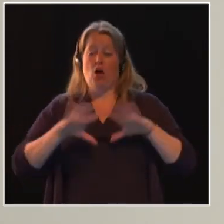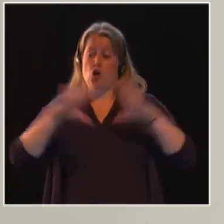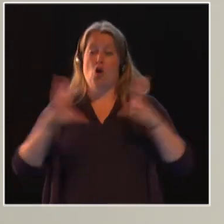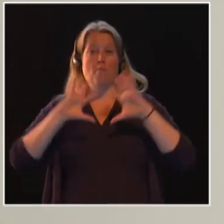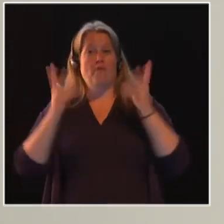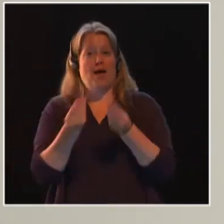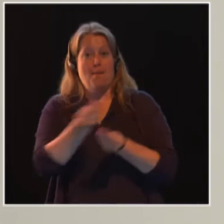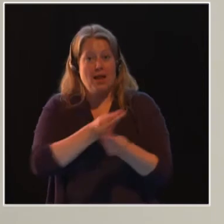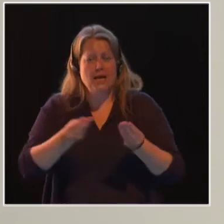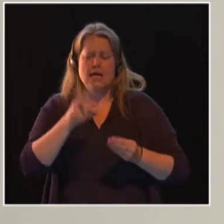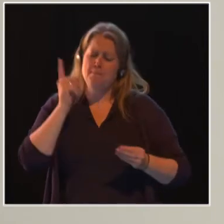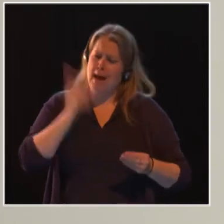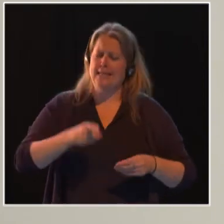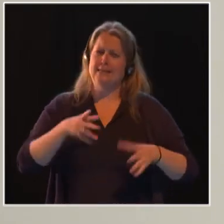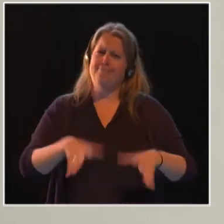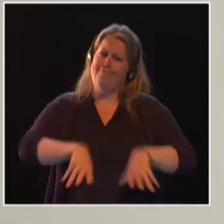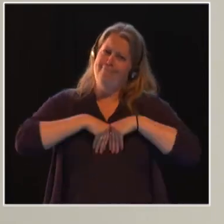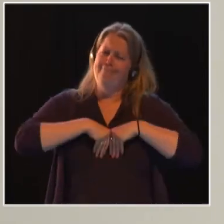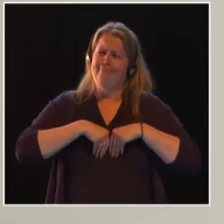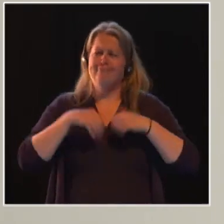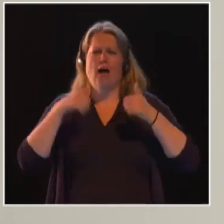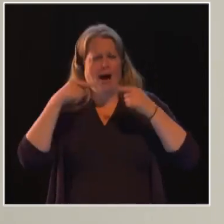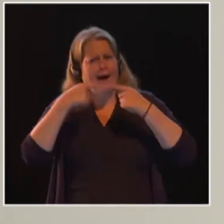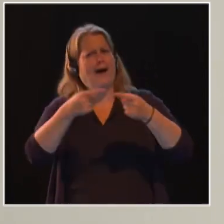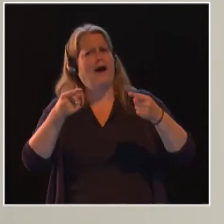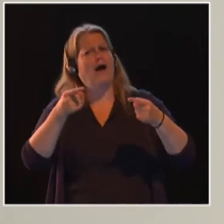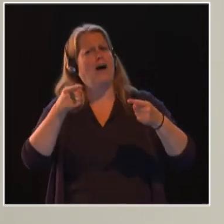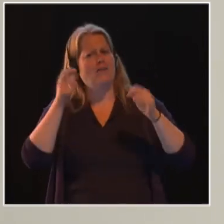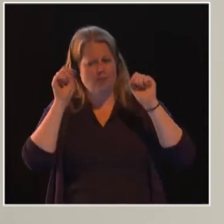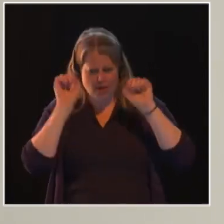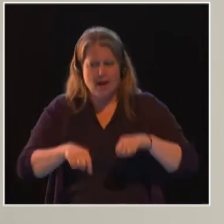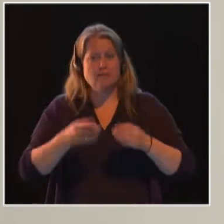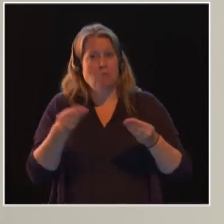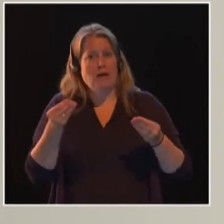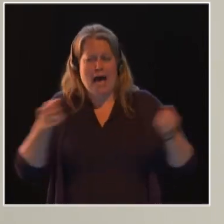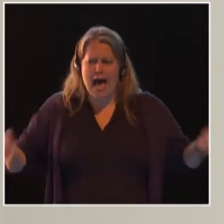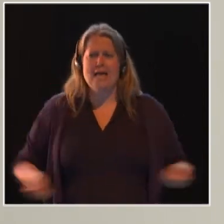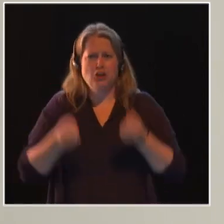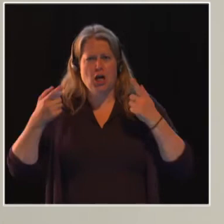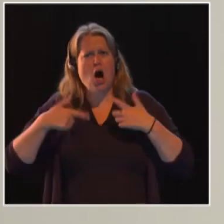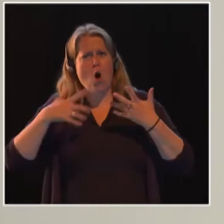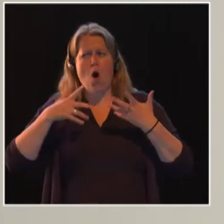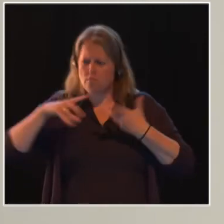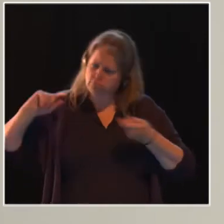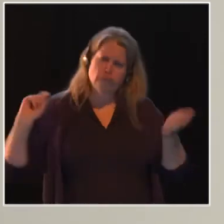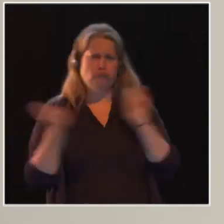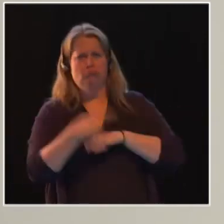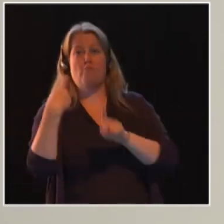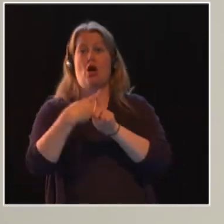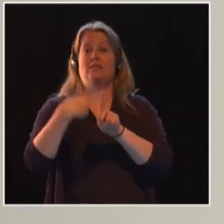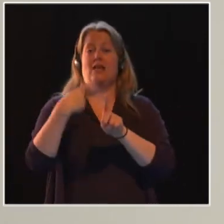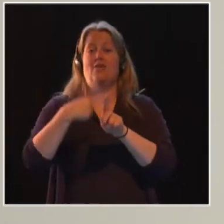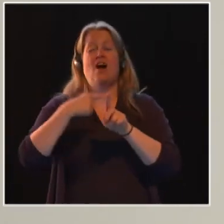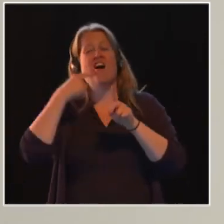have the courage to answer their call to channel this energy into positive change and to turn the darkness